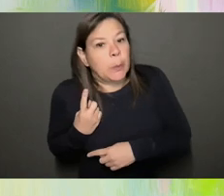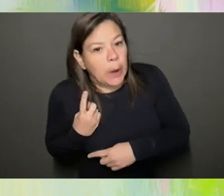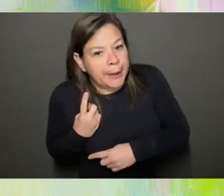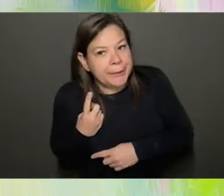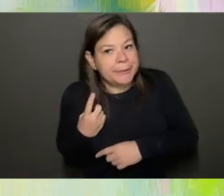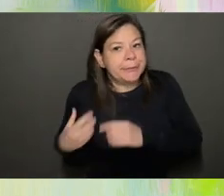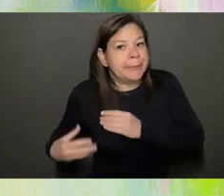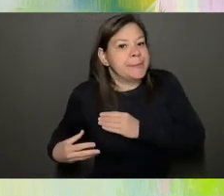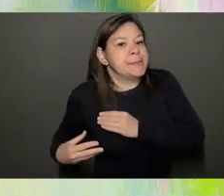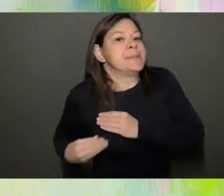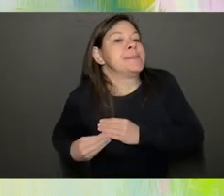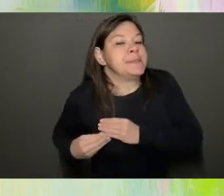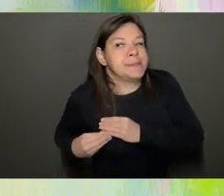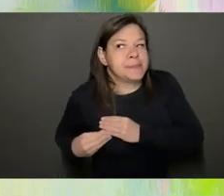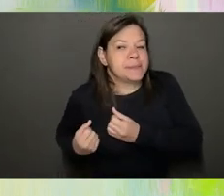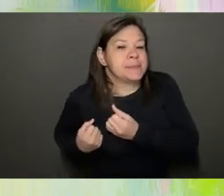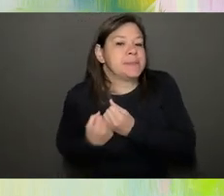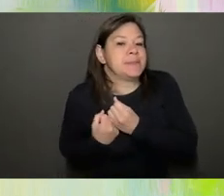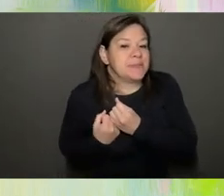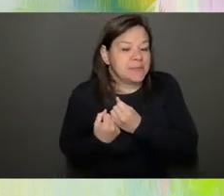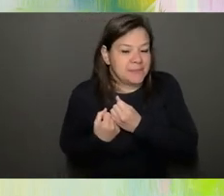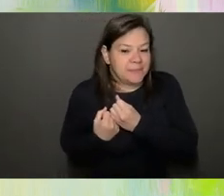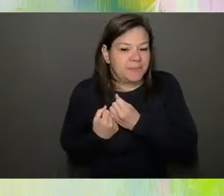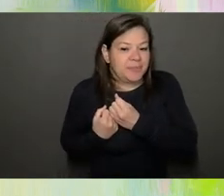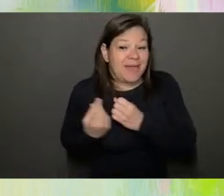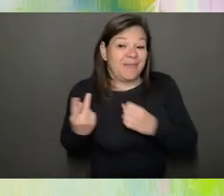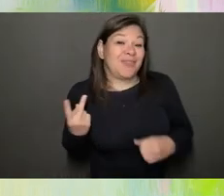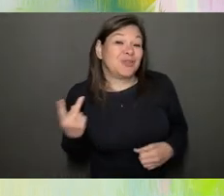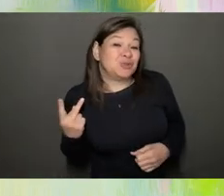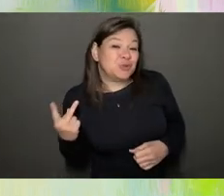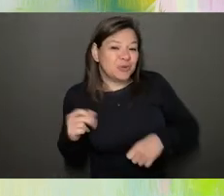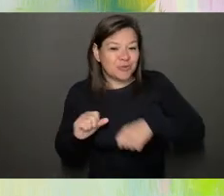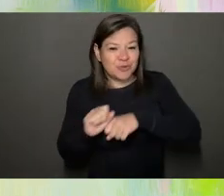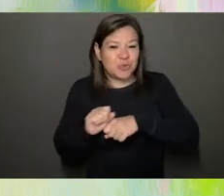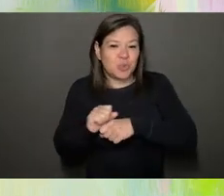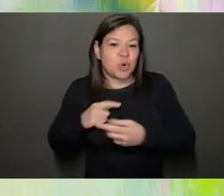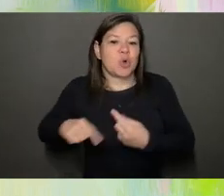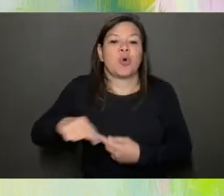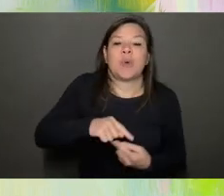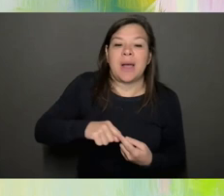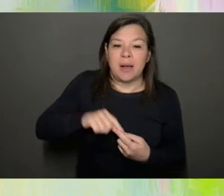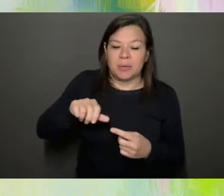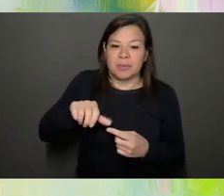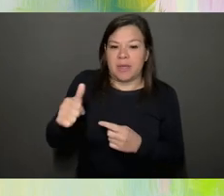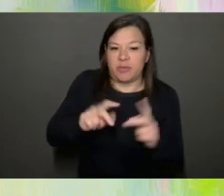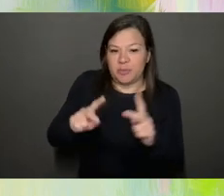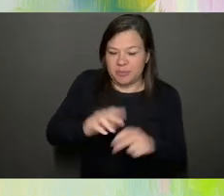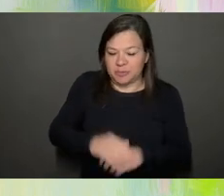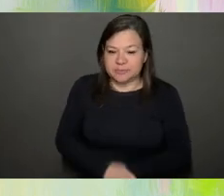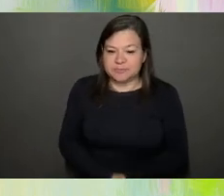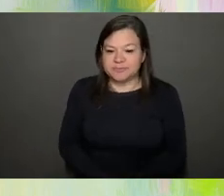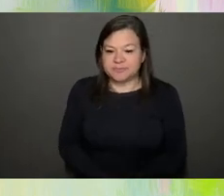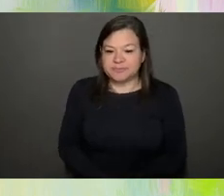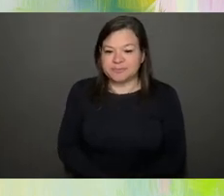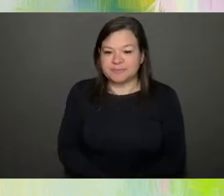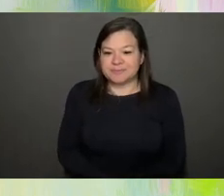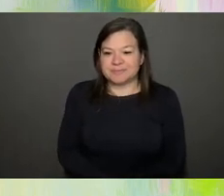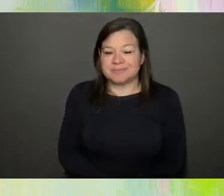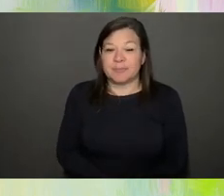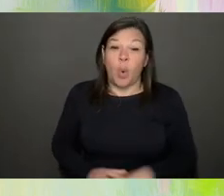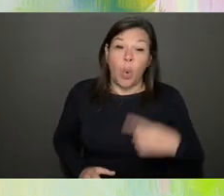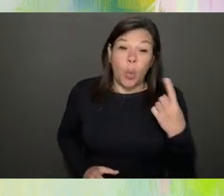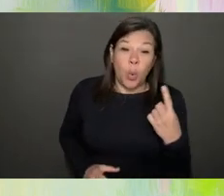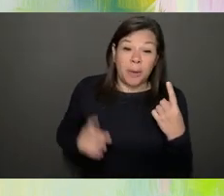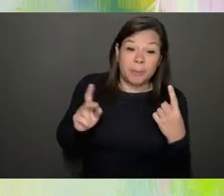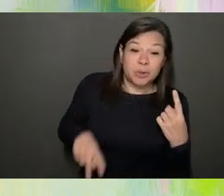and then work around. The work around it that way, finding just one person or one patient or